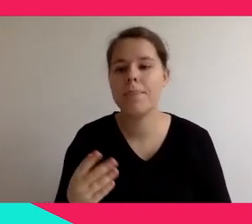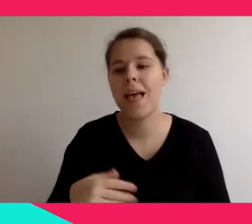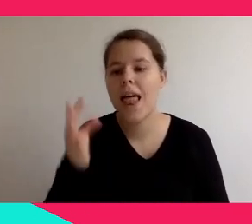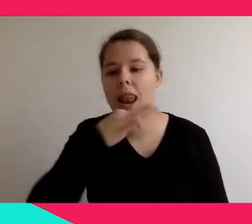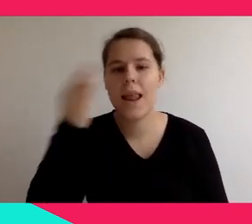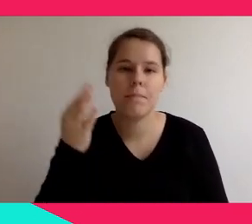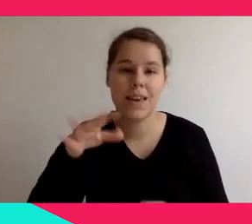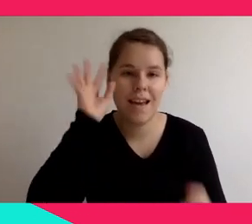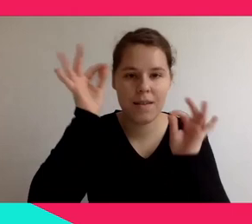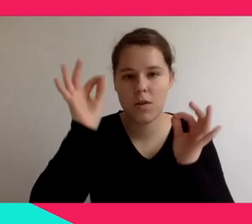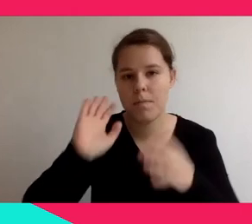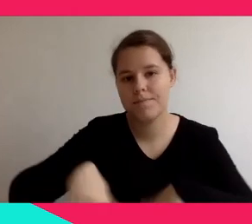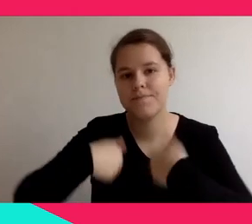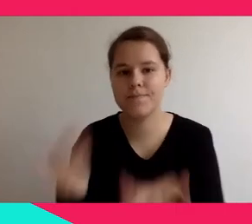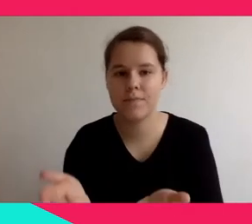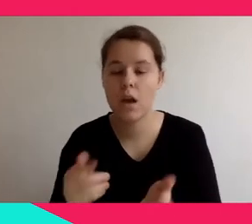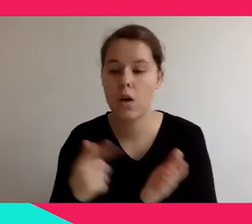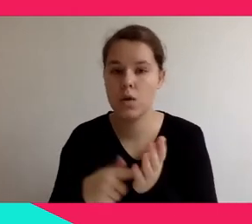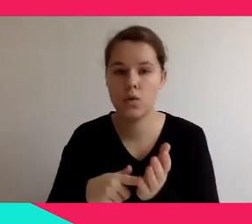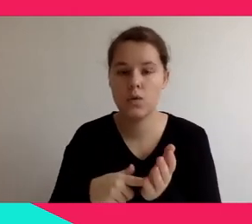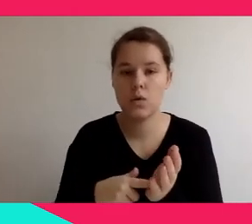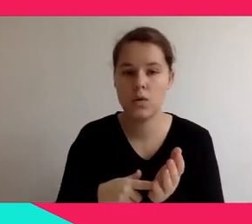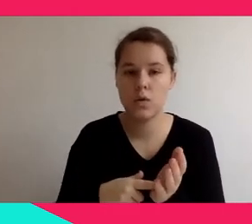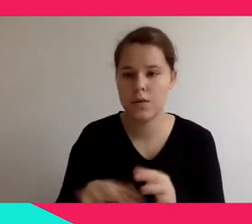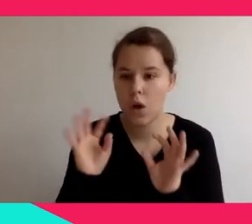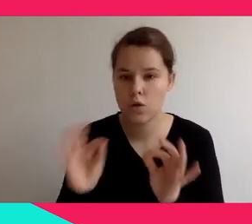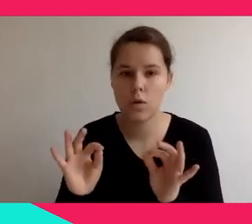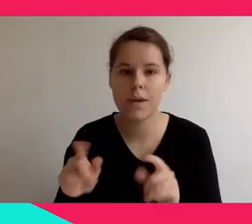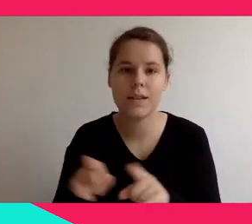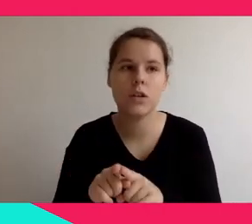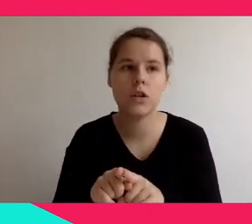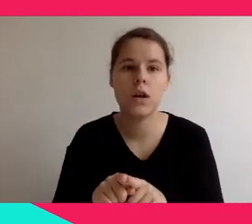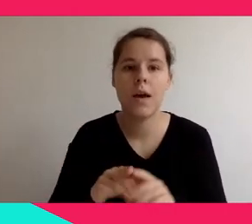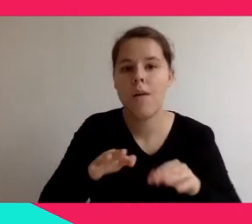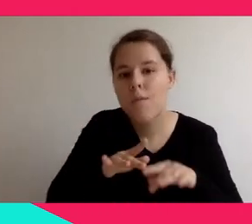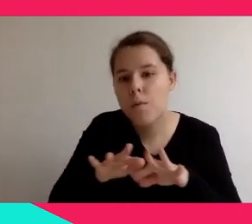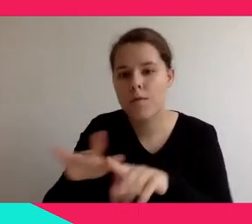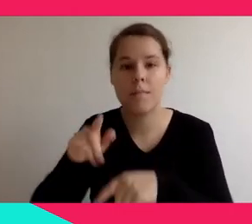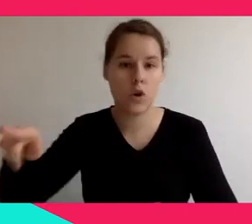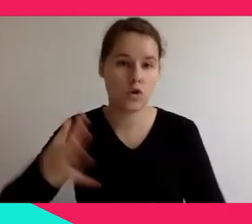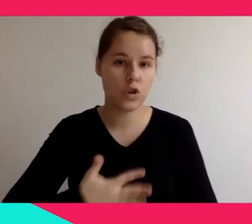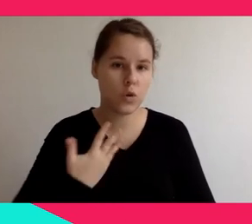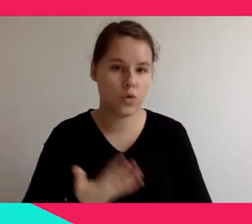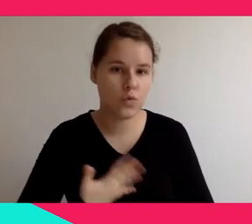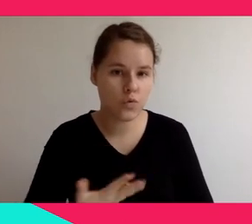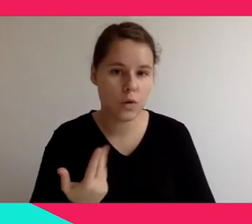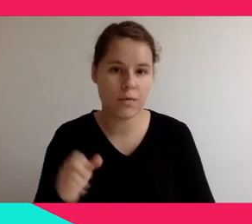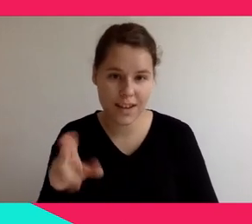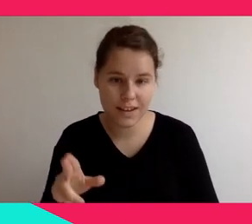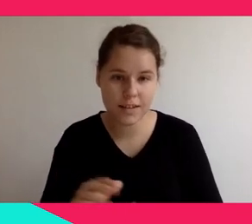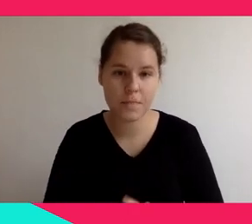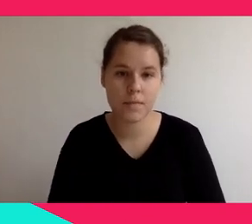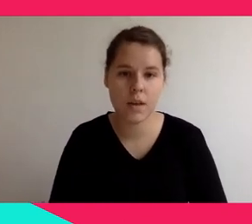in those experiences. And so people are touched very quickly.